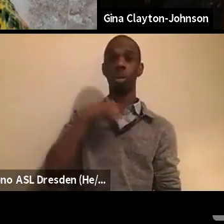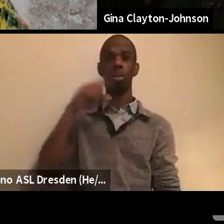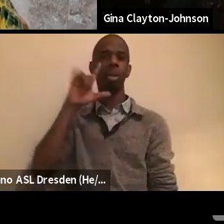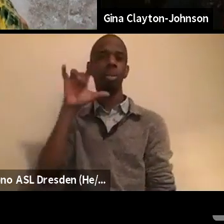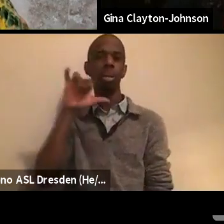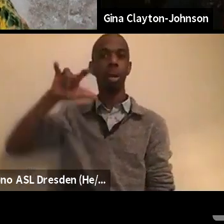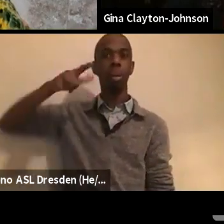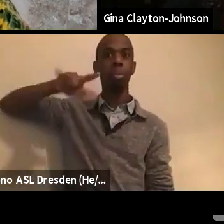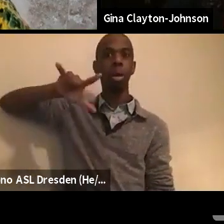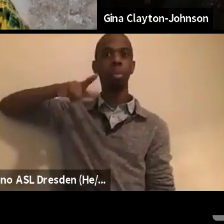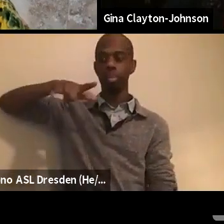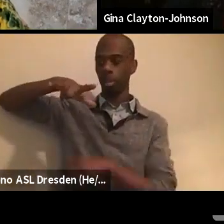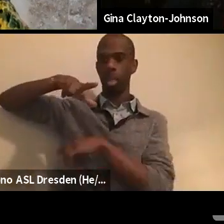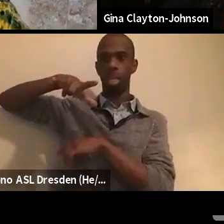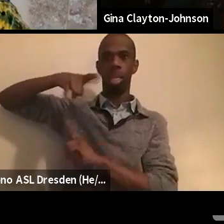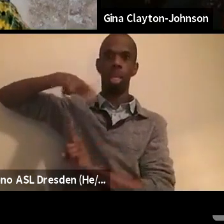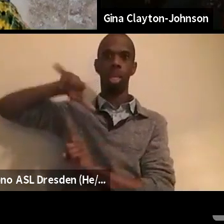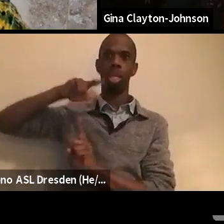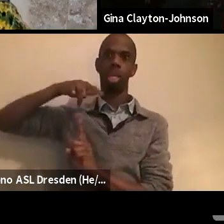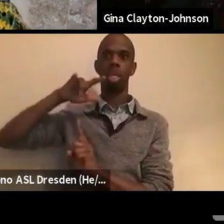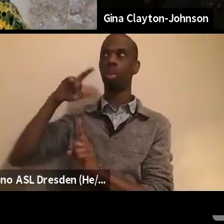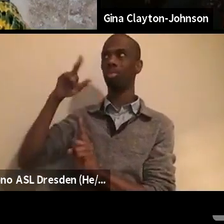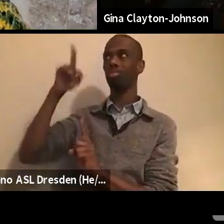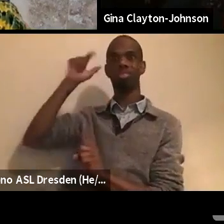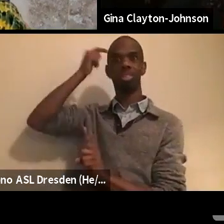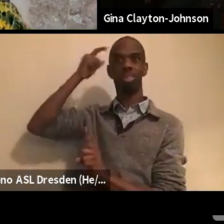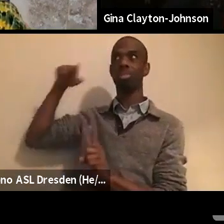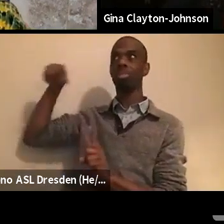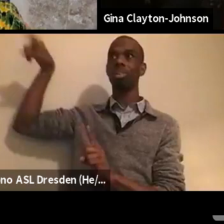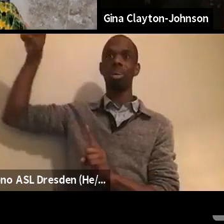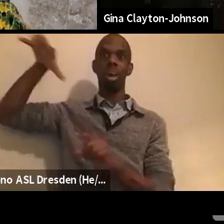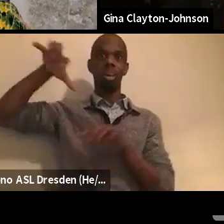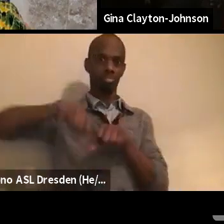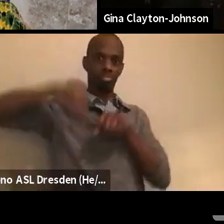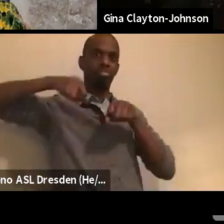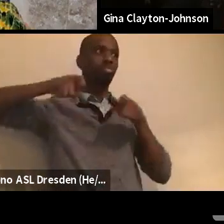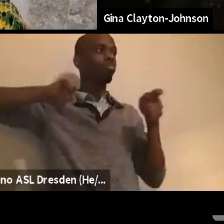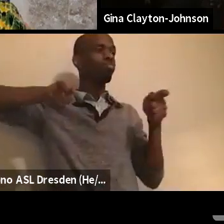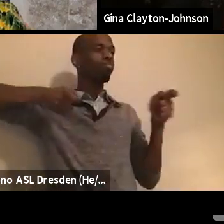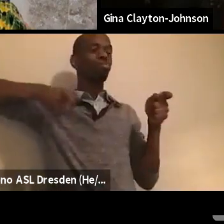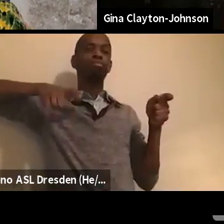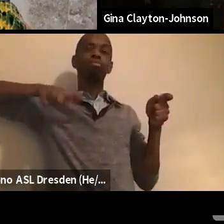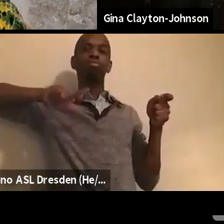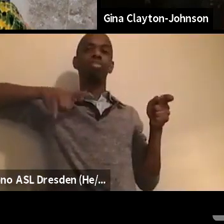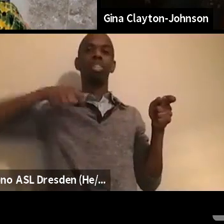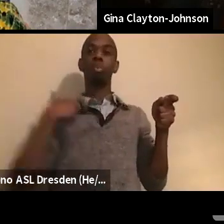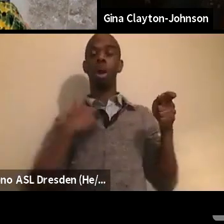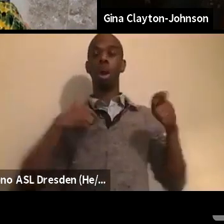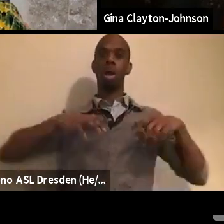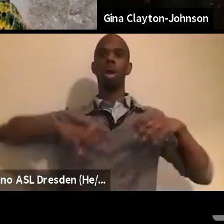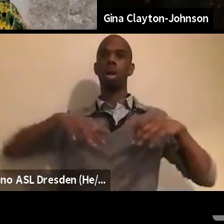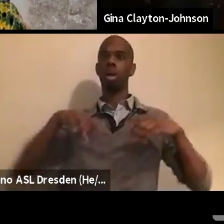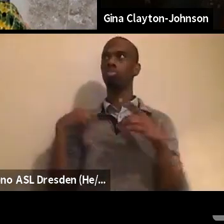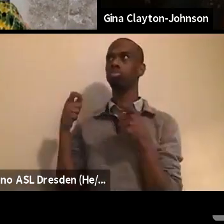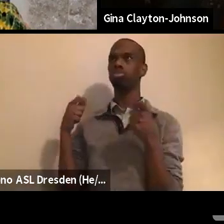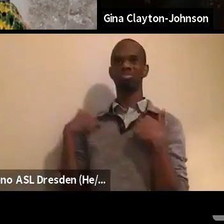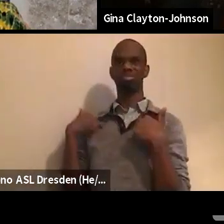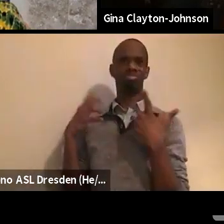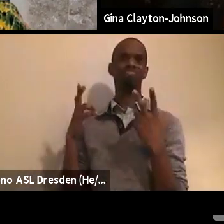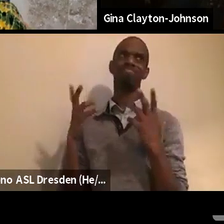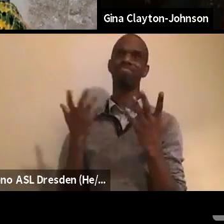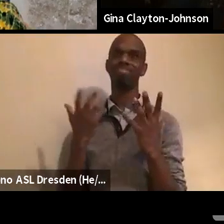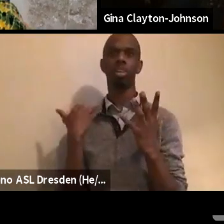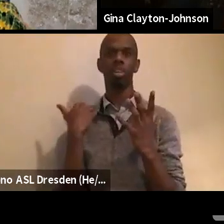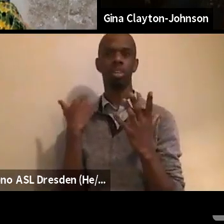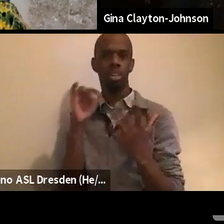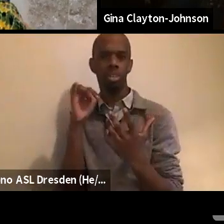racist. Um, the fact that, uh, we knew that, um, electing Joe Biden